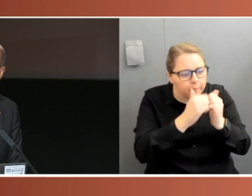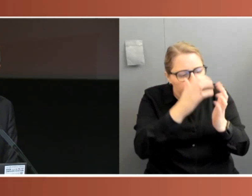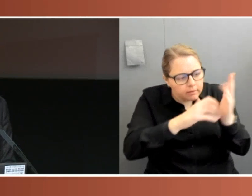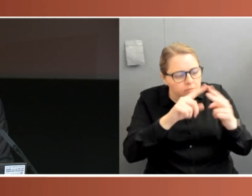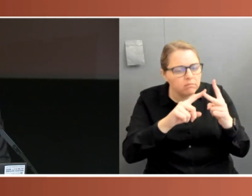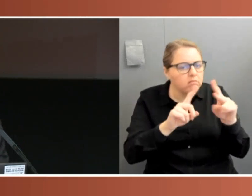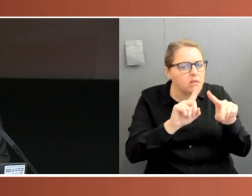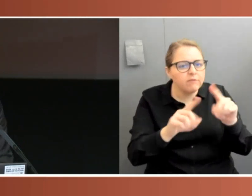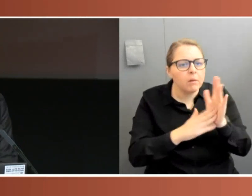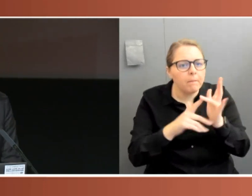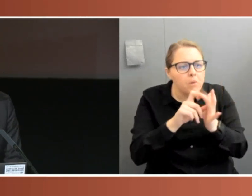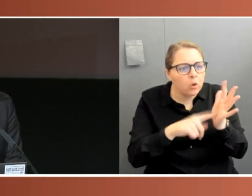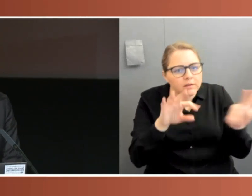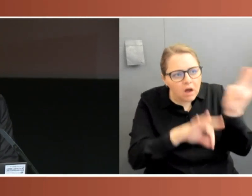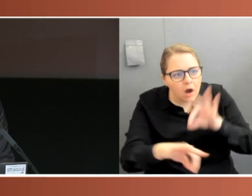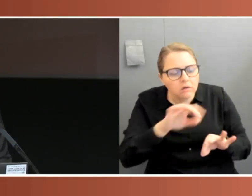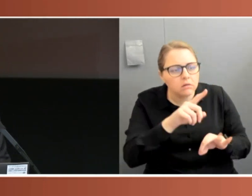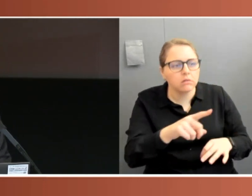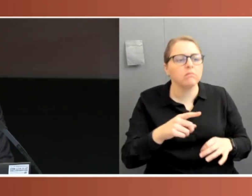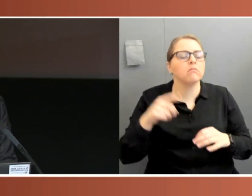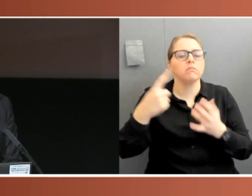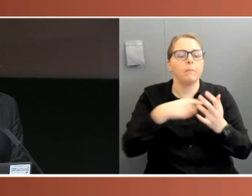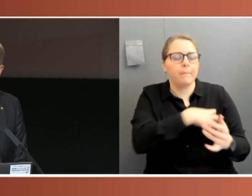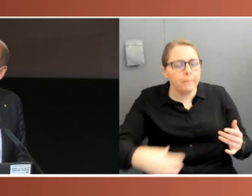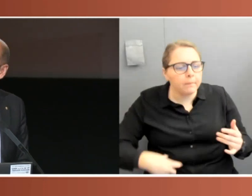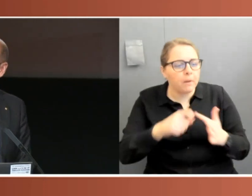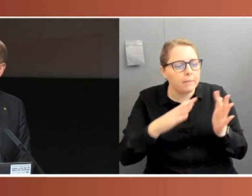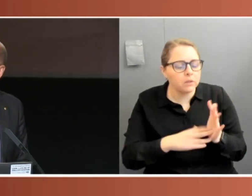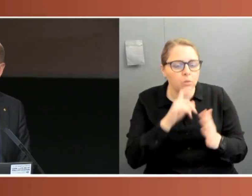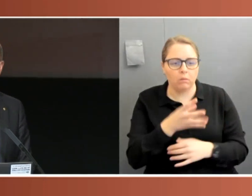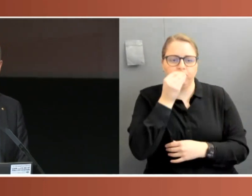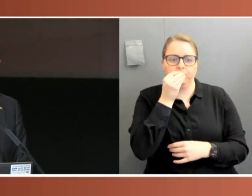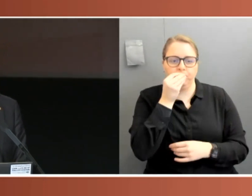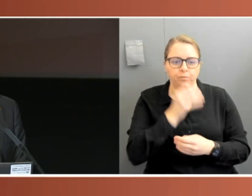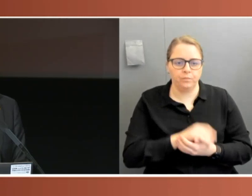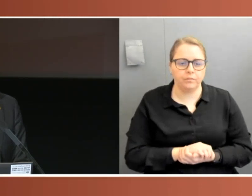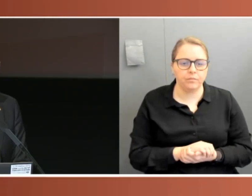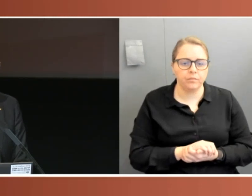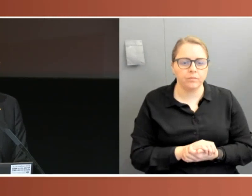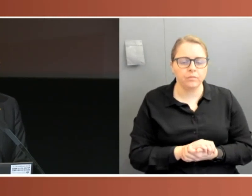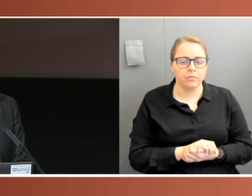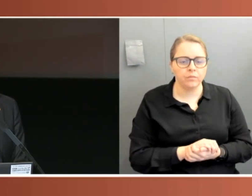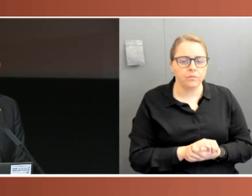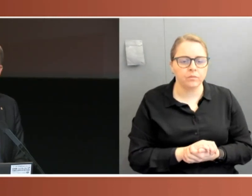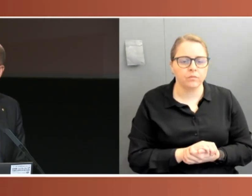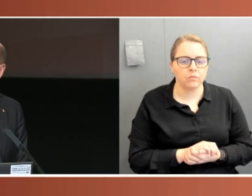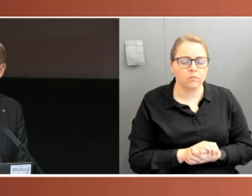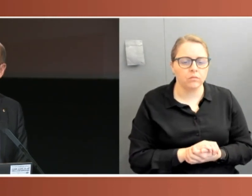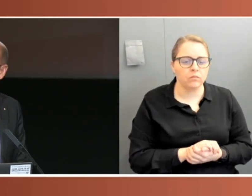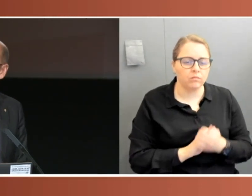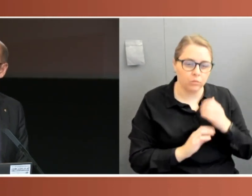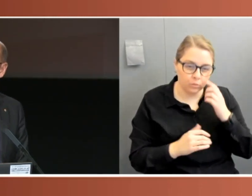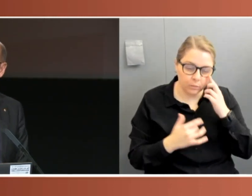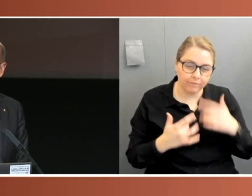message to be tightly controlled. The result, though, was across the pandemic, particularly at some key points, particularly when